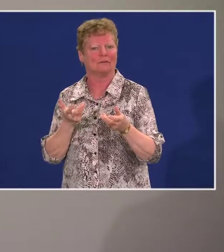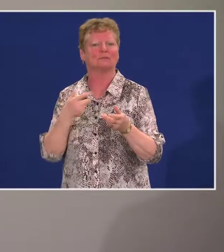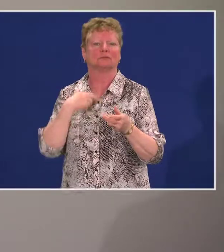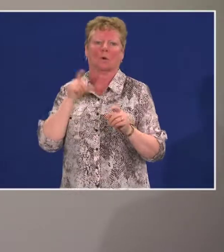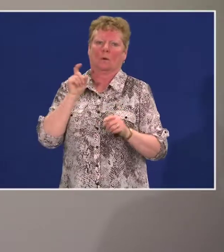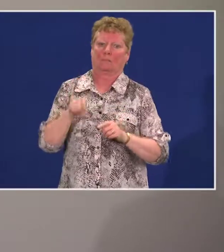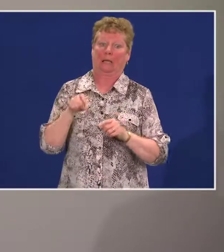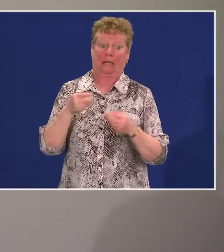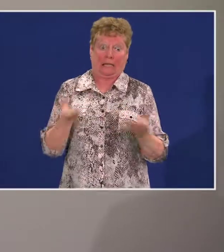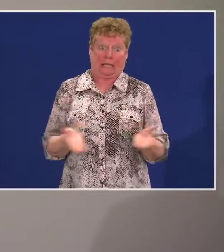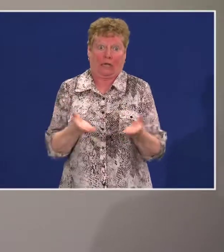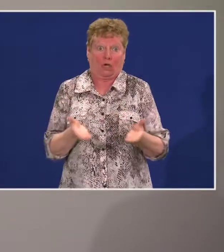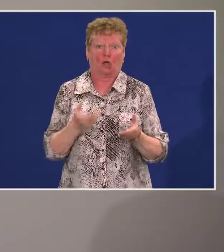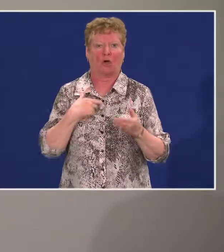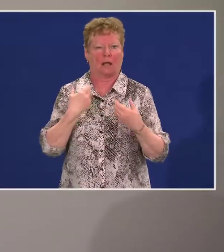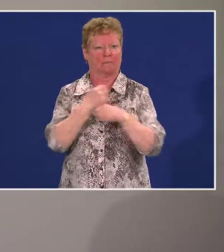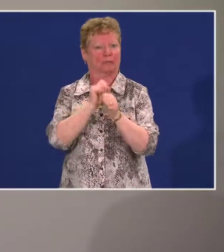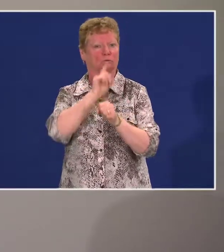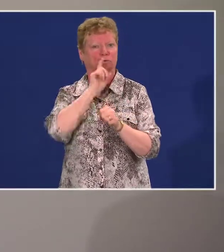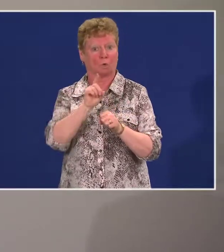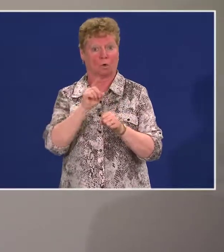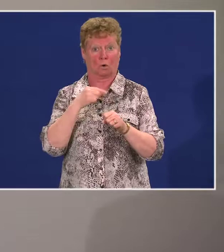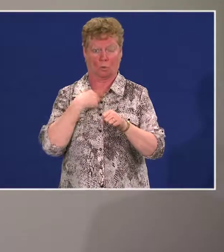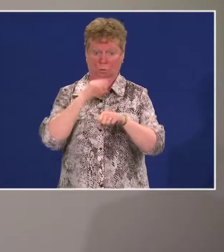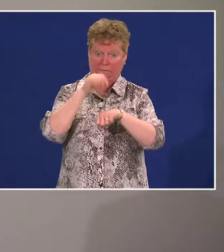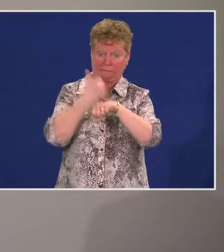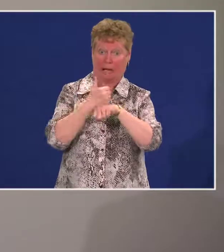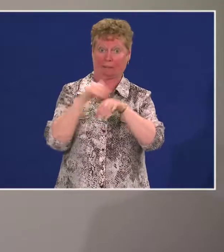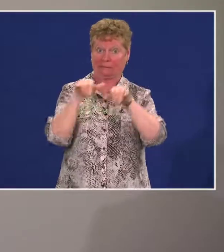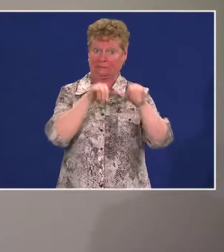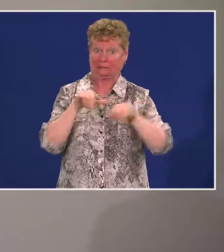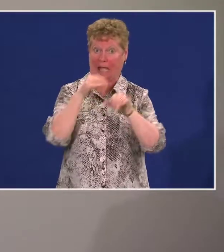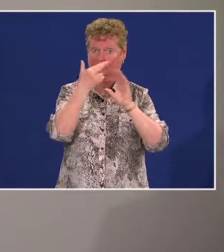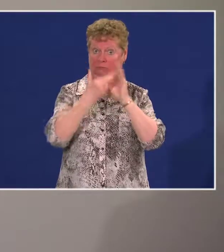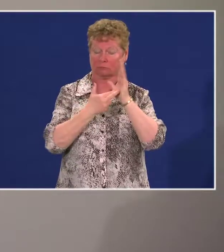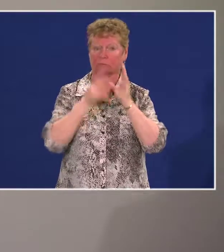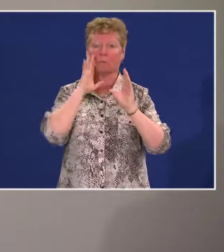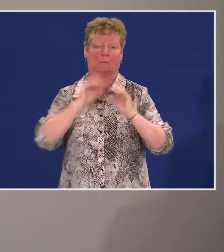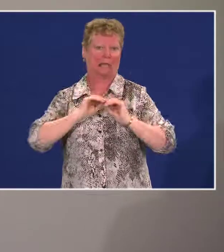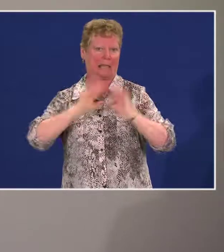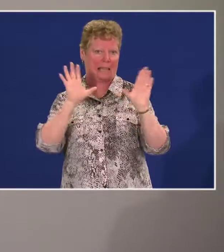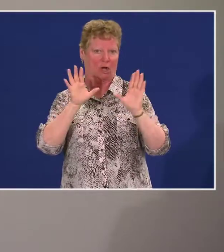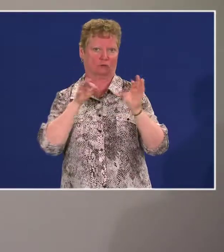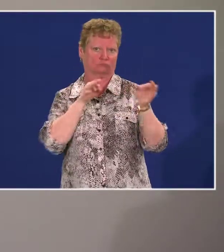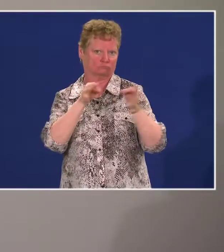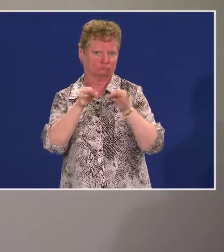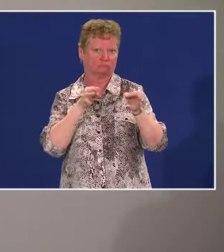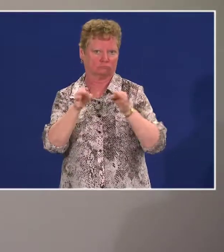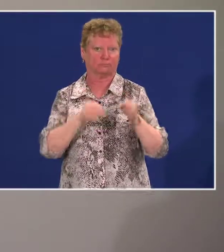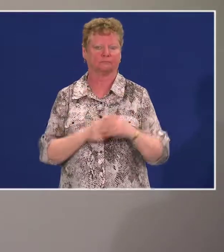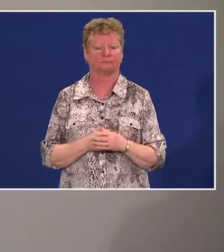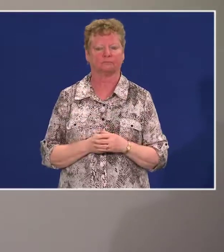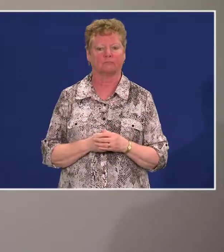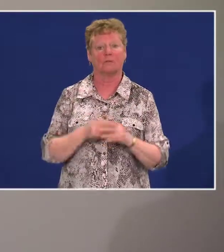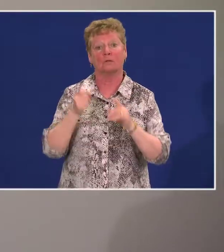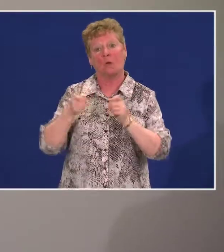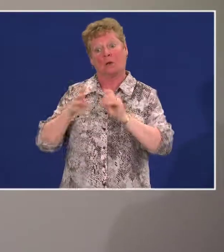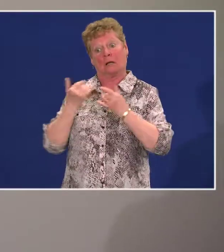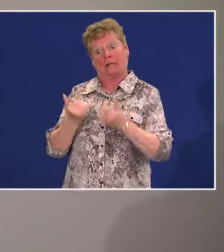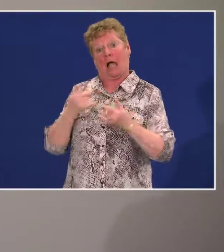make sure that the standards that we develop are clear. So I'm going to go through what the panel